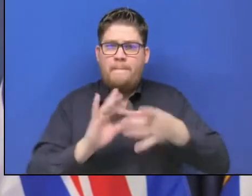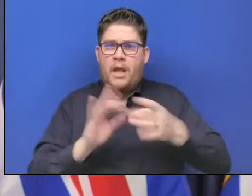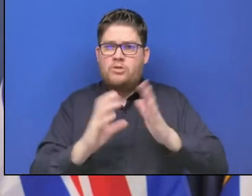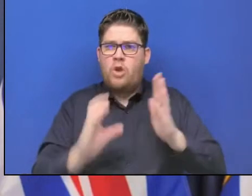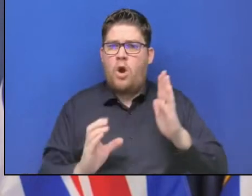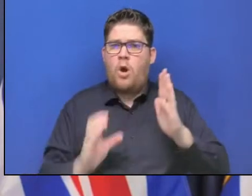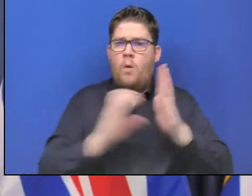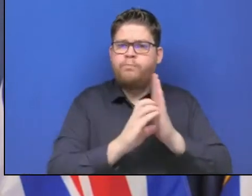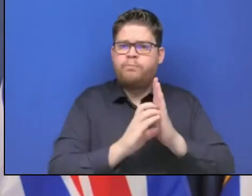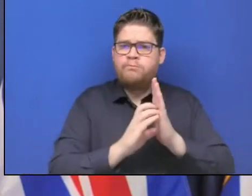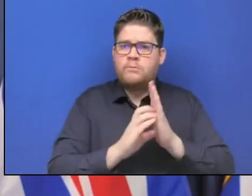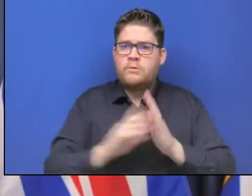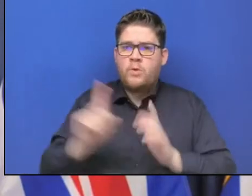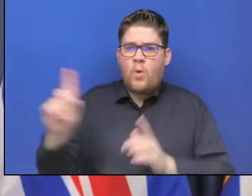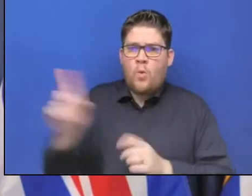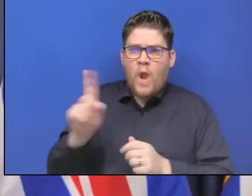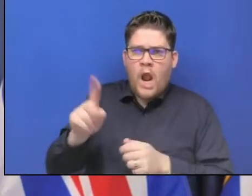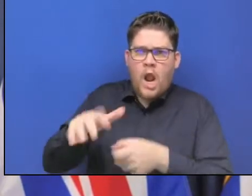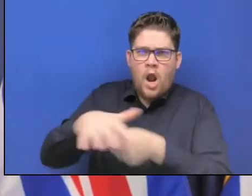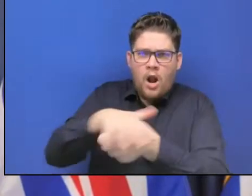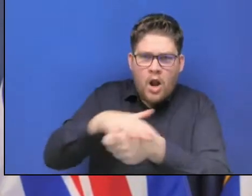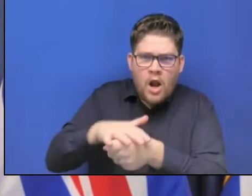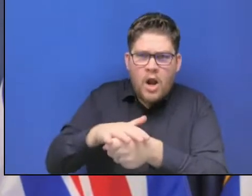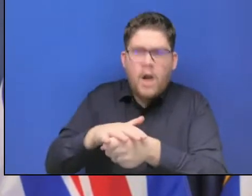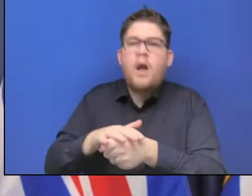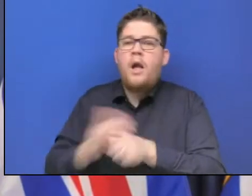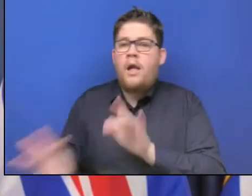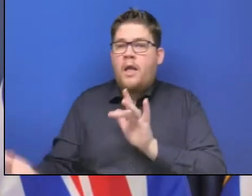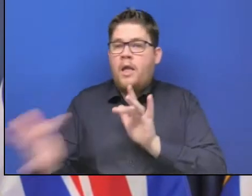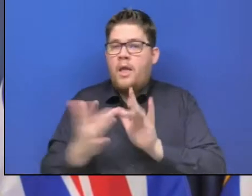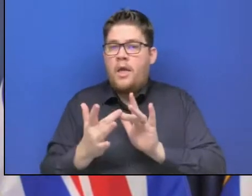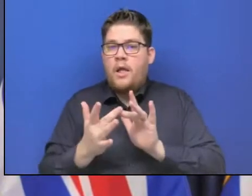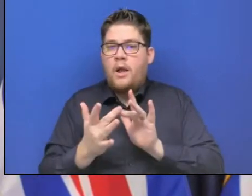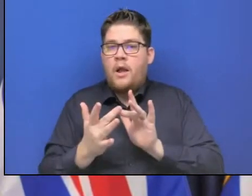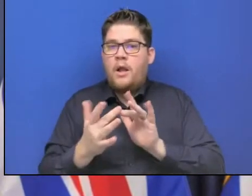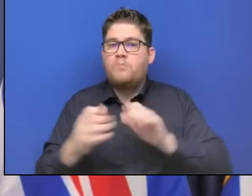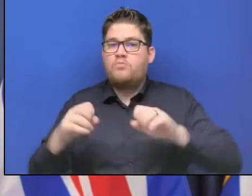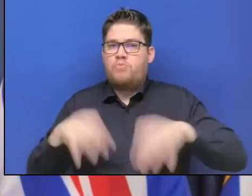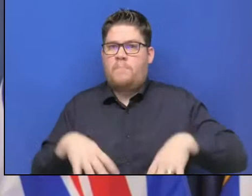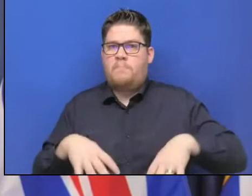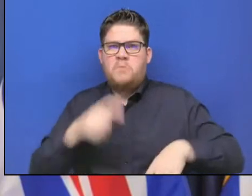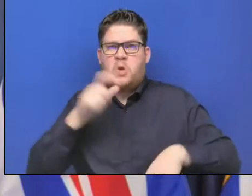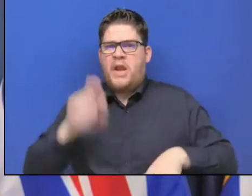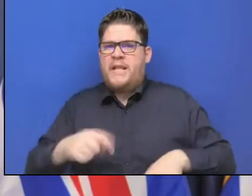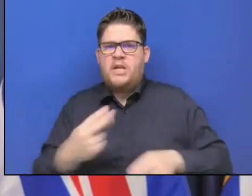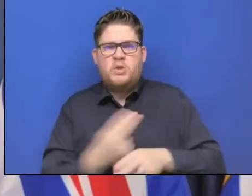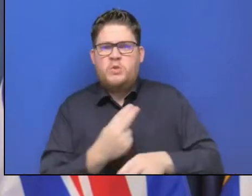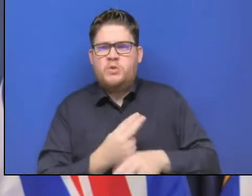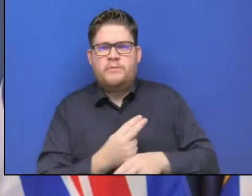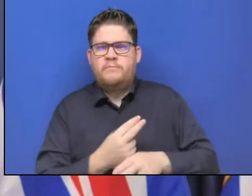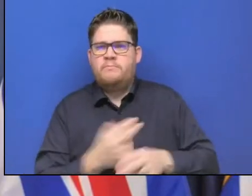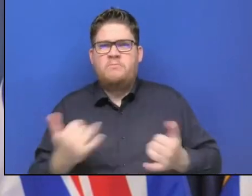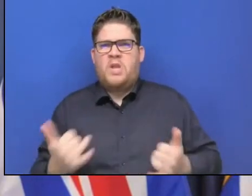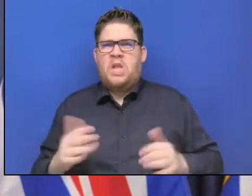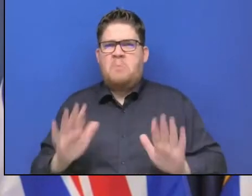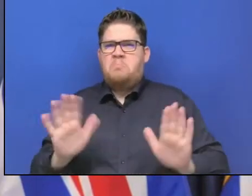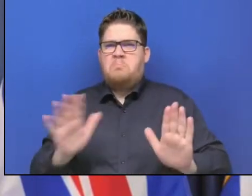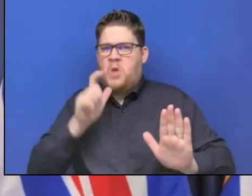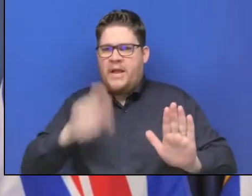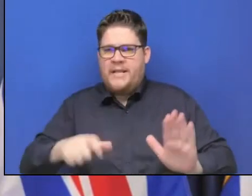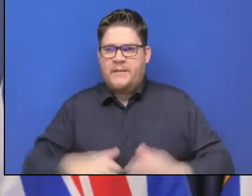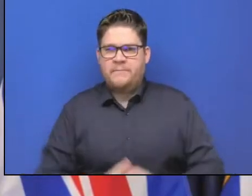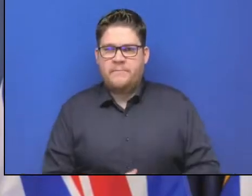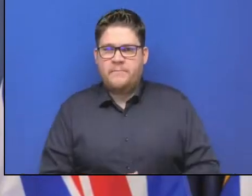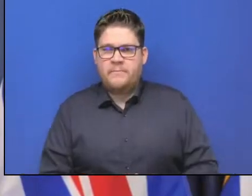area that they wanted it to go and then they contacted us and said no, we don't think this is the right thing to do at this moment. And